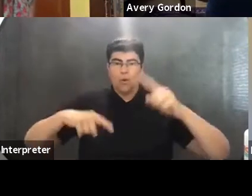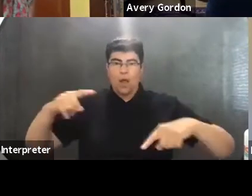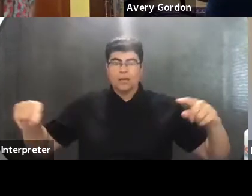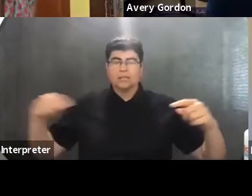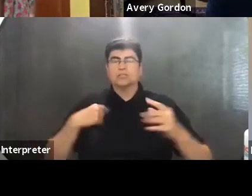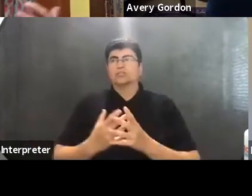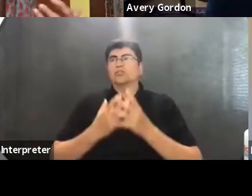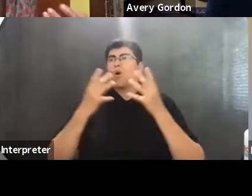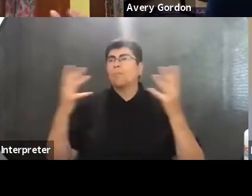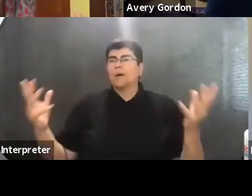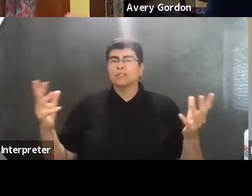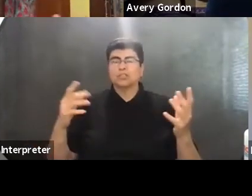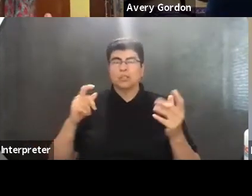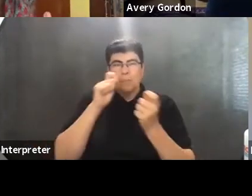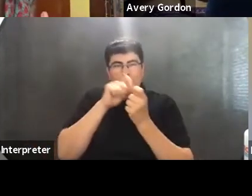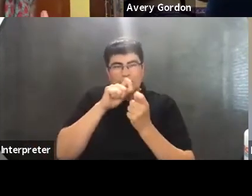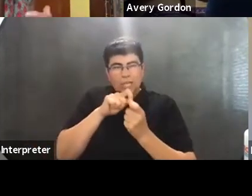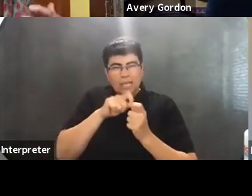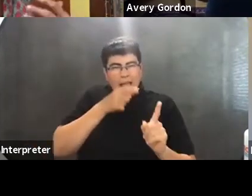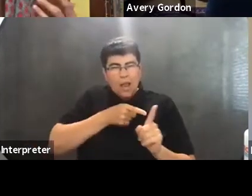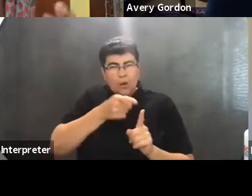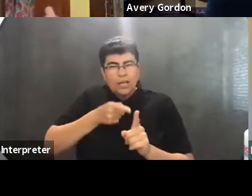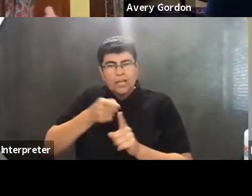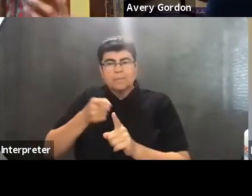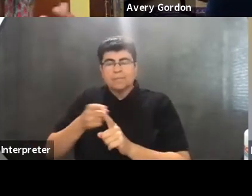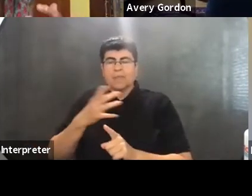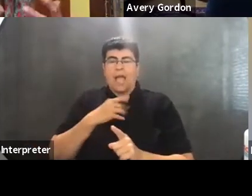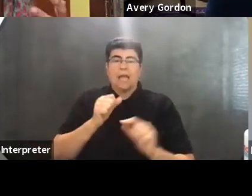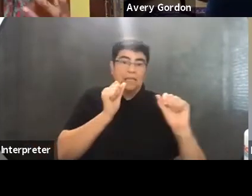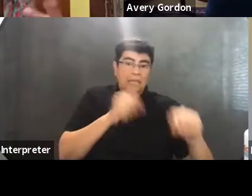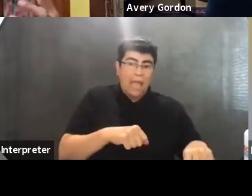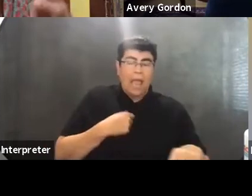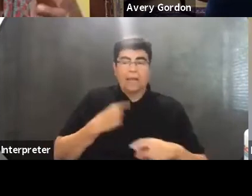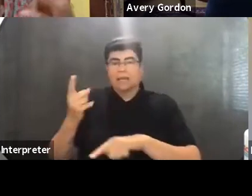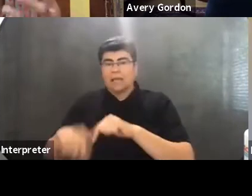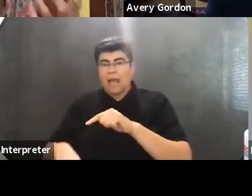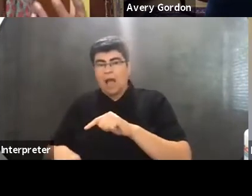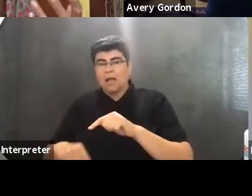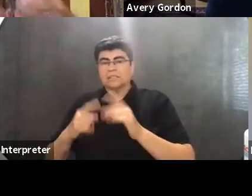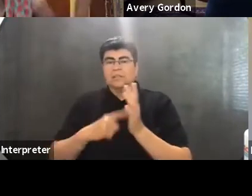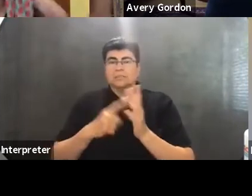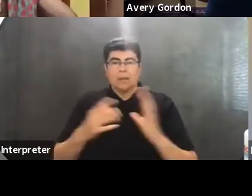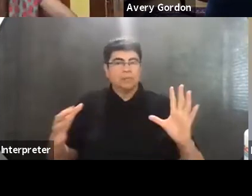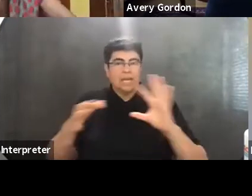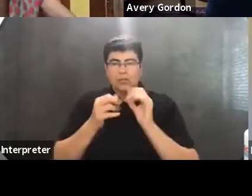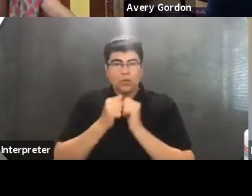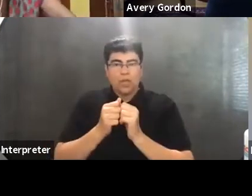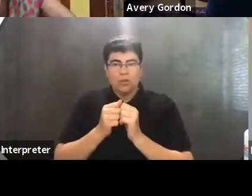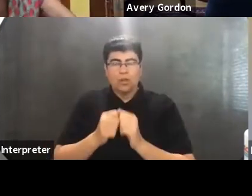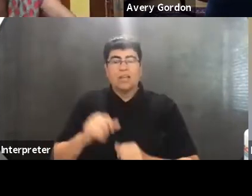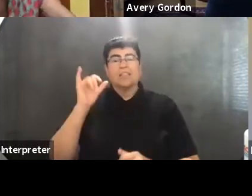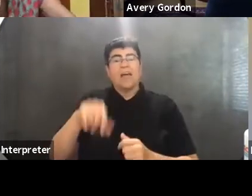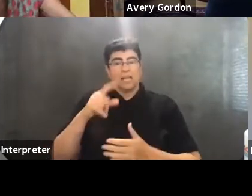so much particularity and can and cannot sometimes connect together. This is what